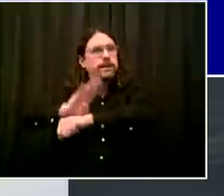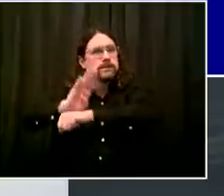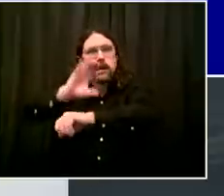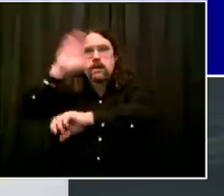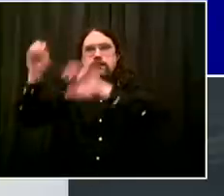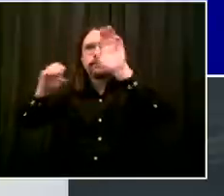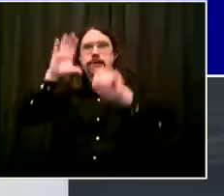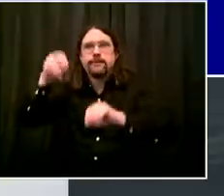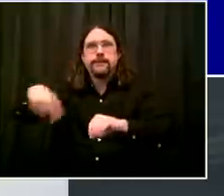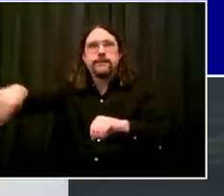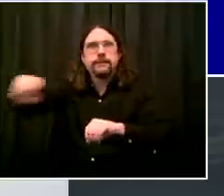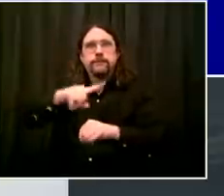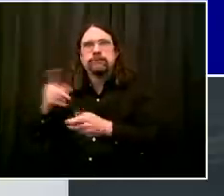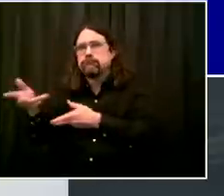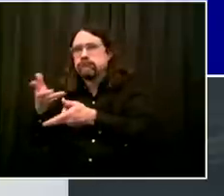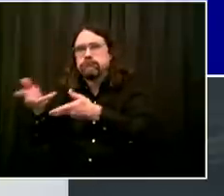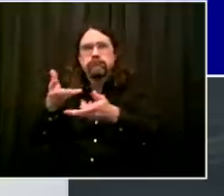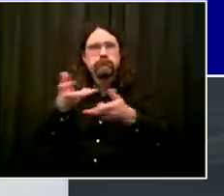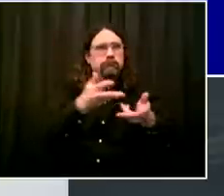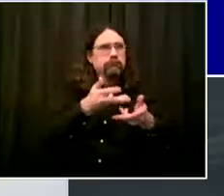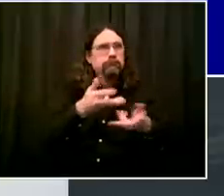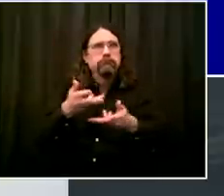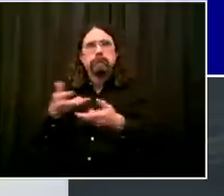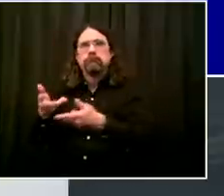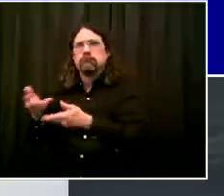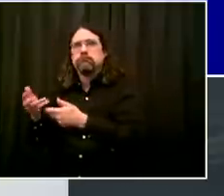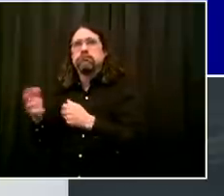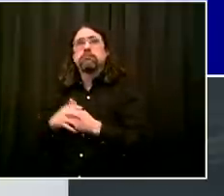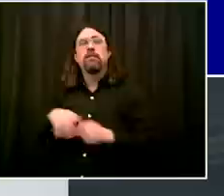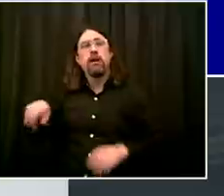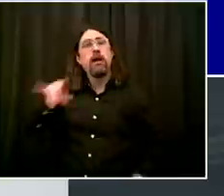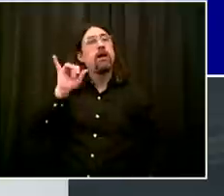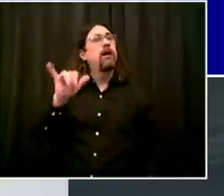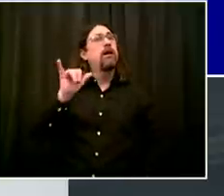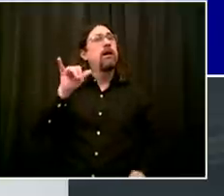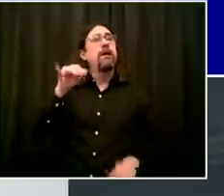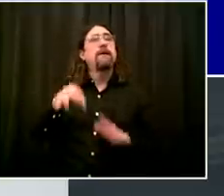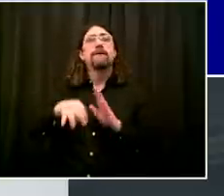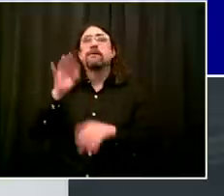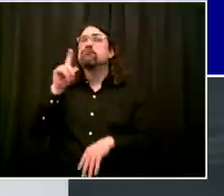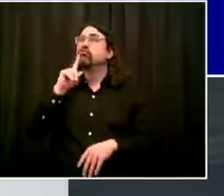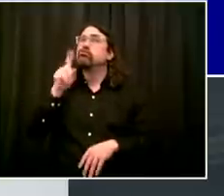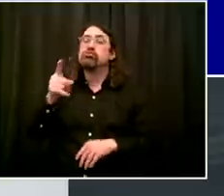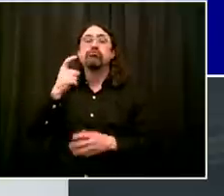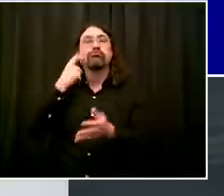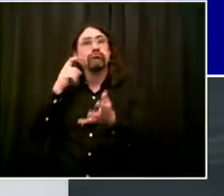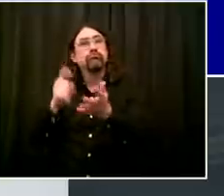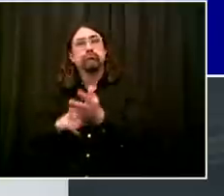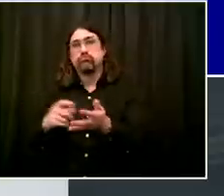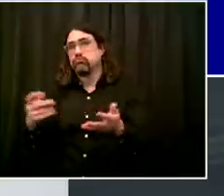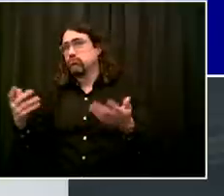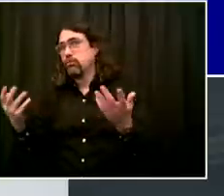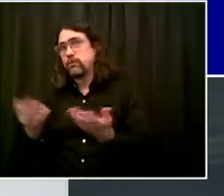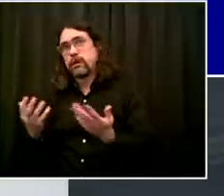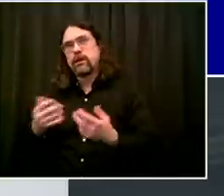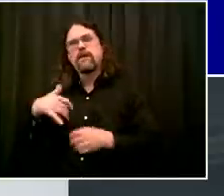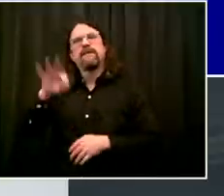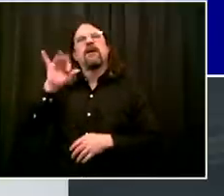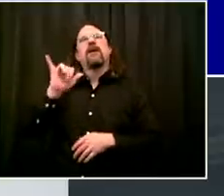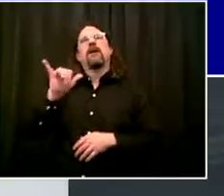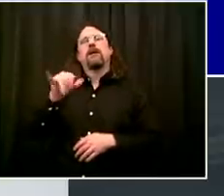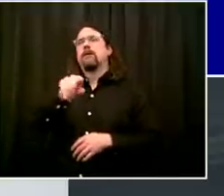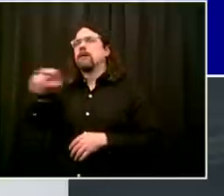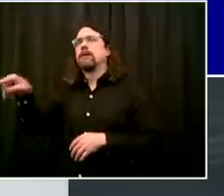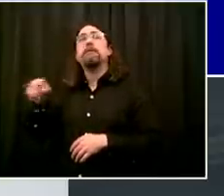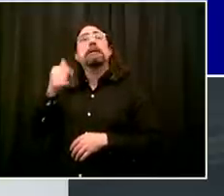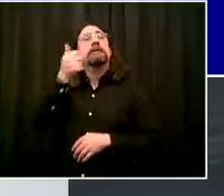every group I've met with, every industry, every part of the city, is there's a very dynamic group of people ready to lead the way. And